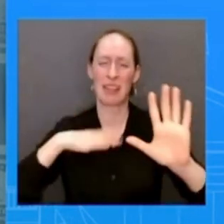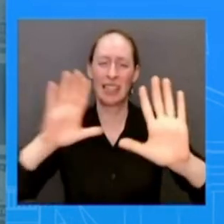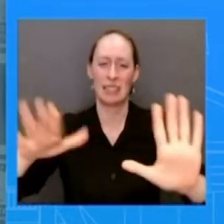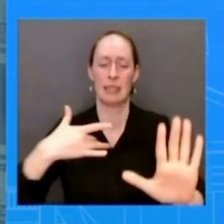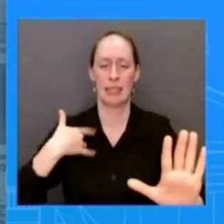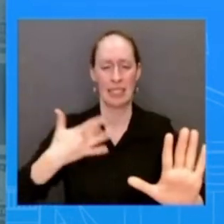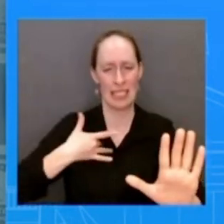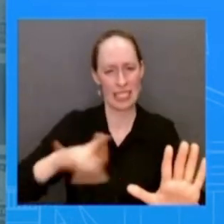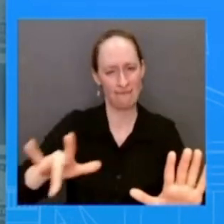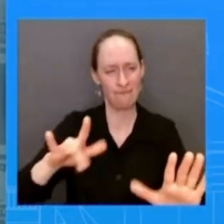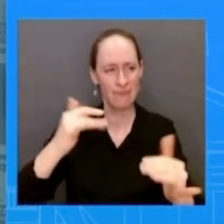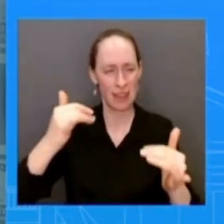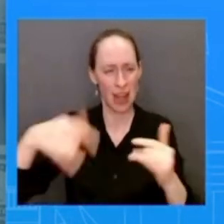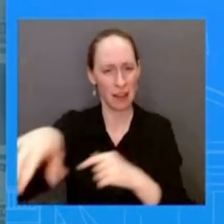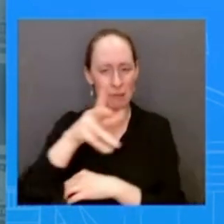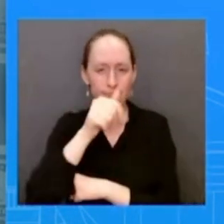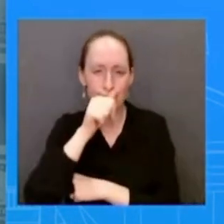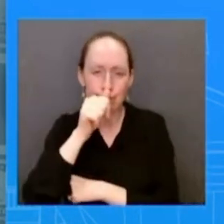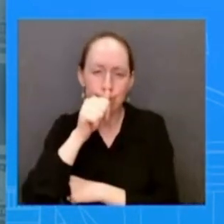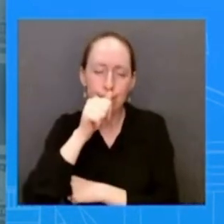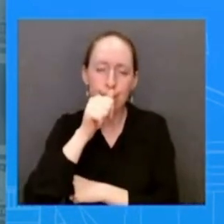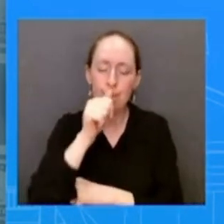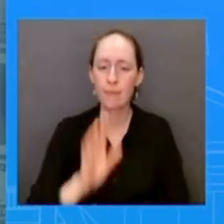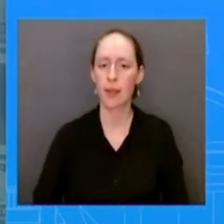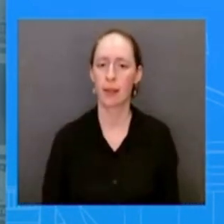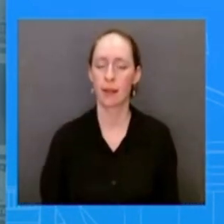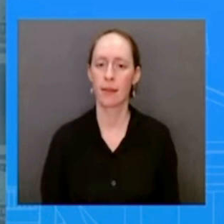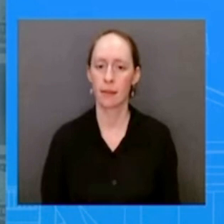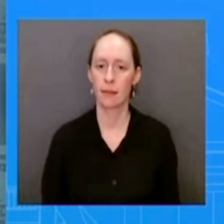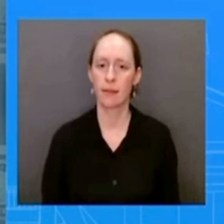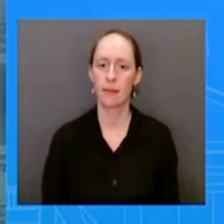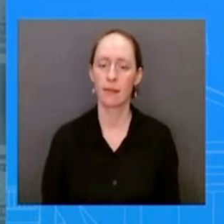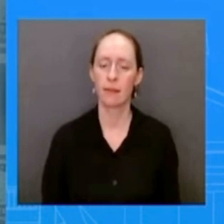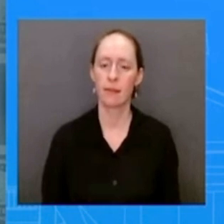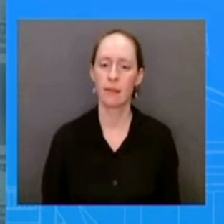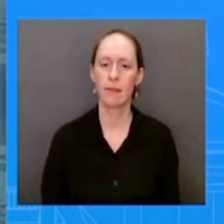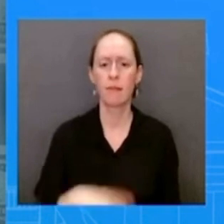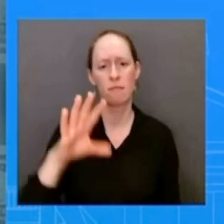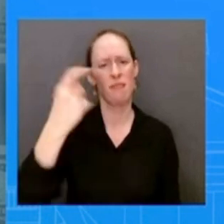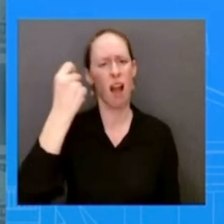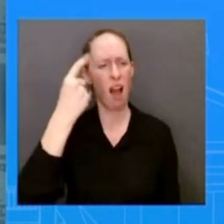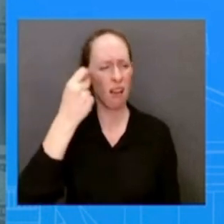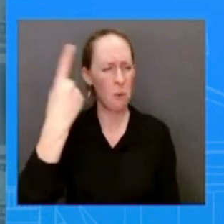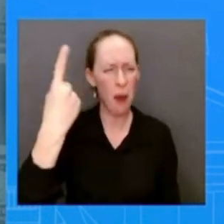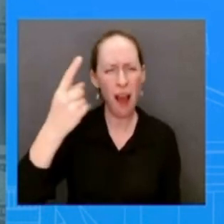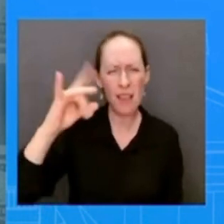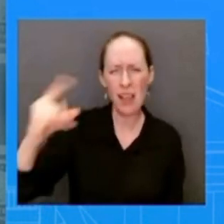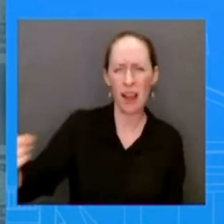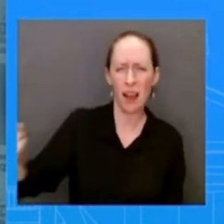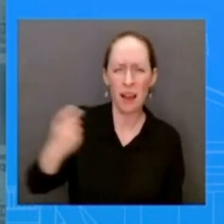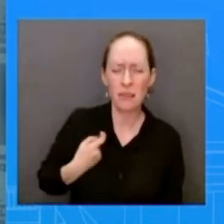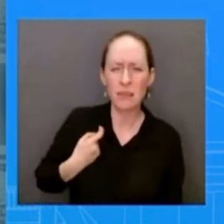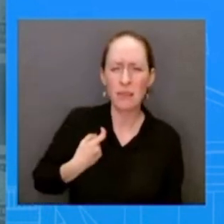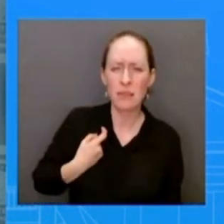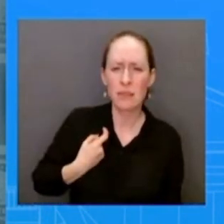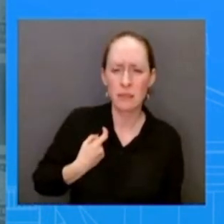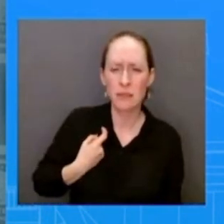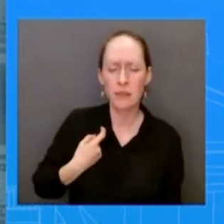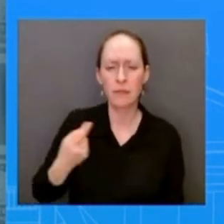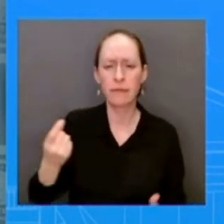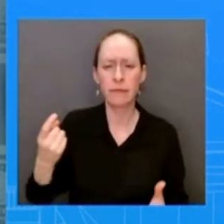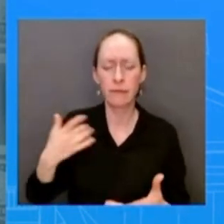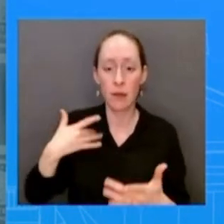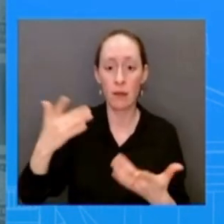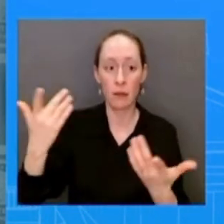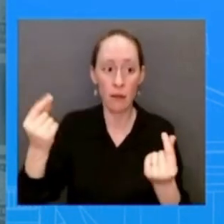again i just laid out moments ago when michael was asking me the question about americans in mexico or thinking about um traveling to